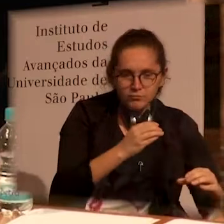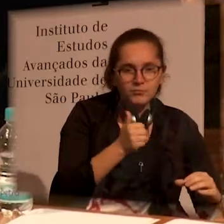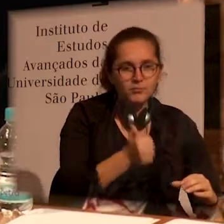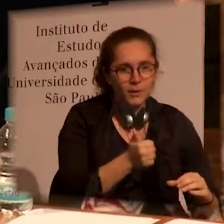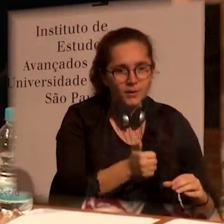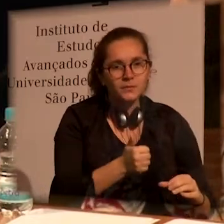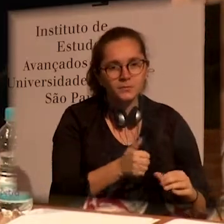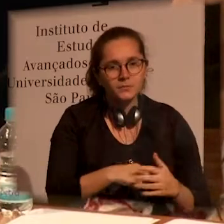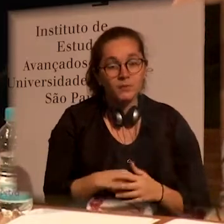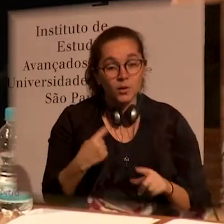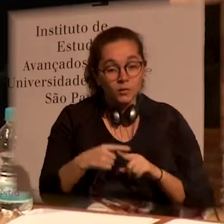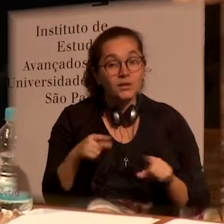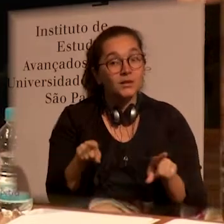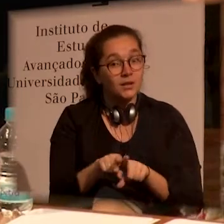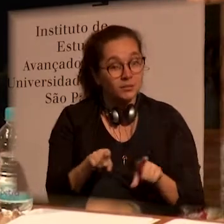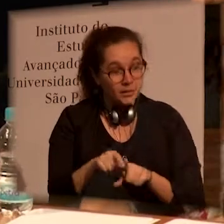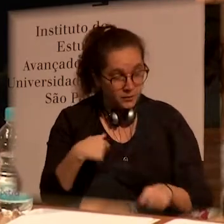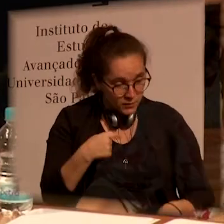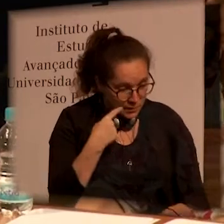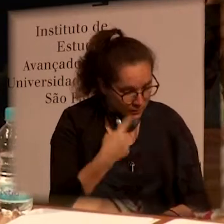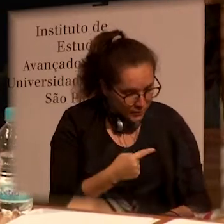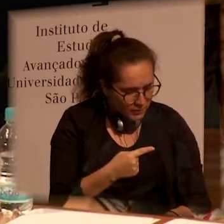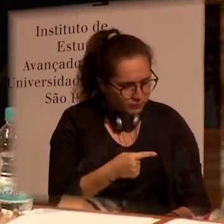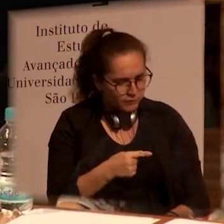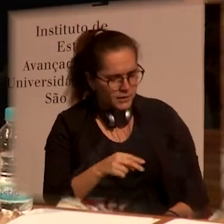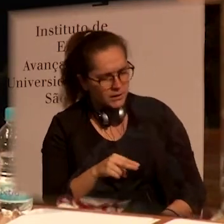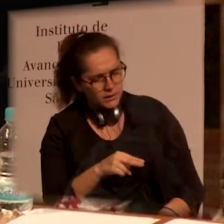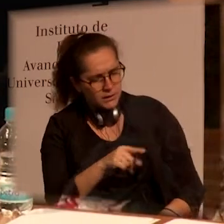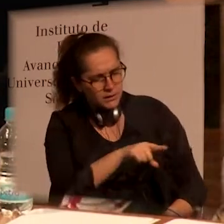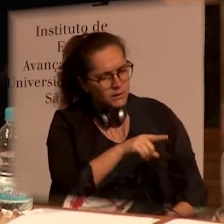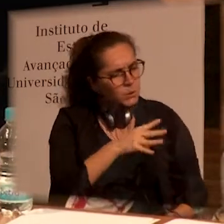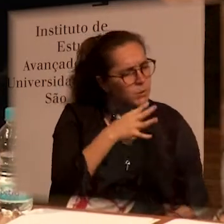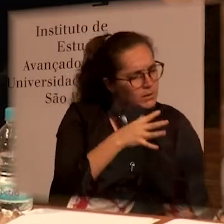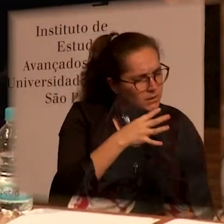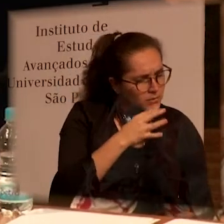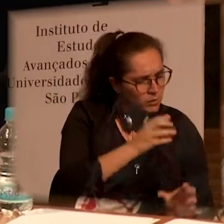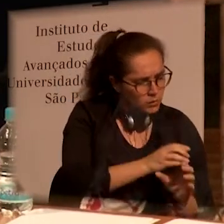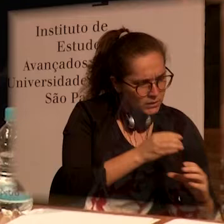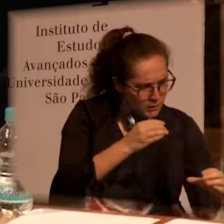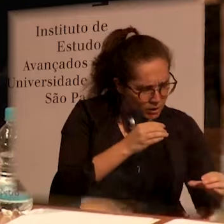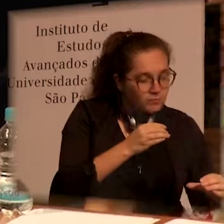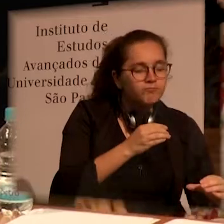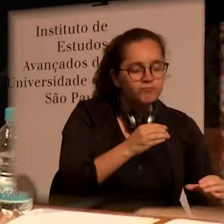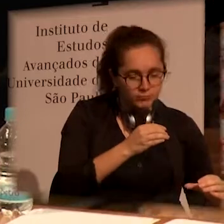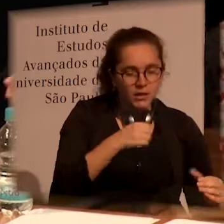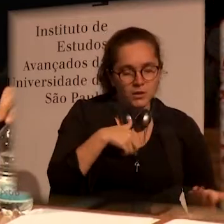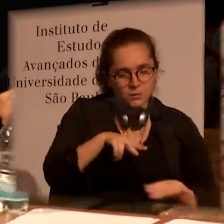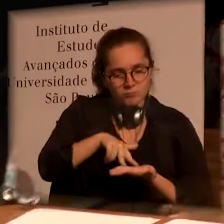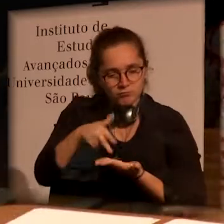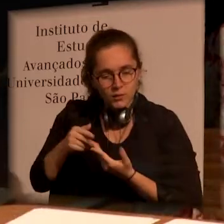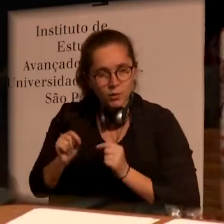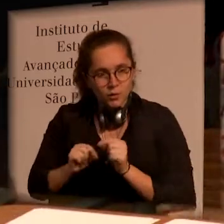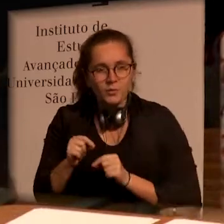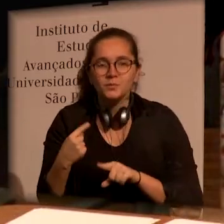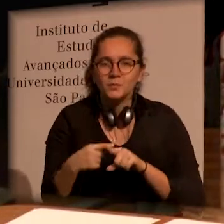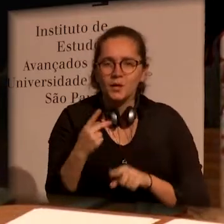and reliability. We have to translate that knowledge as well, because as Professor Lillemar said,